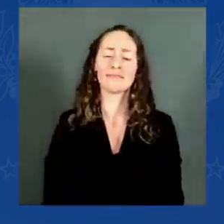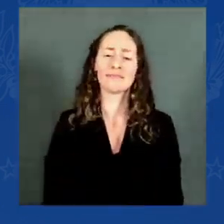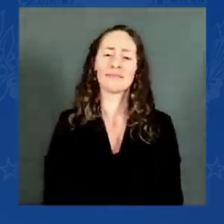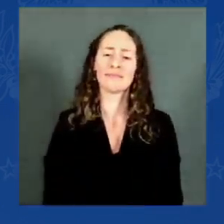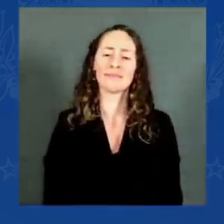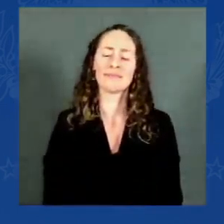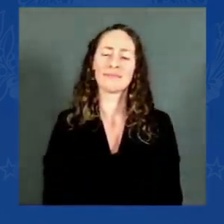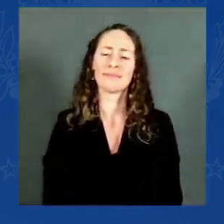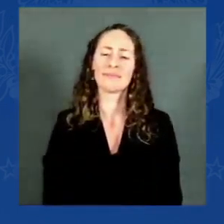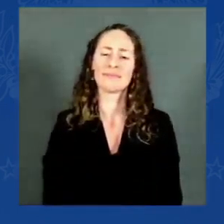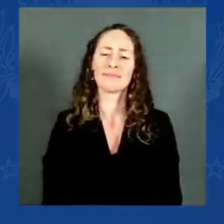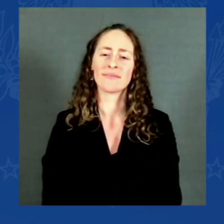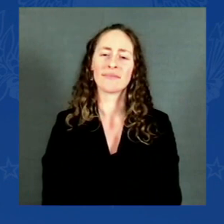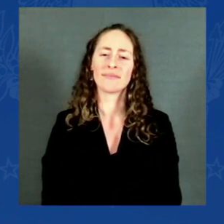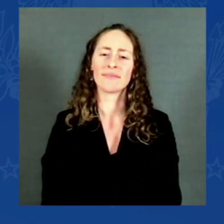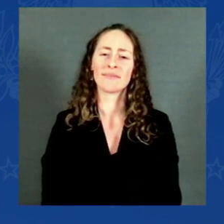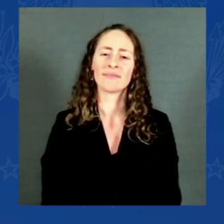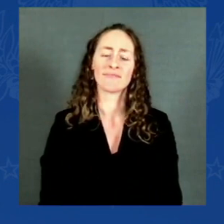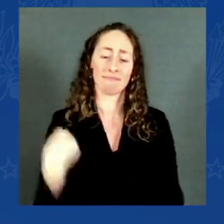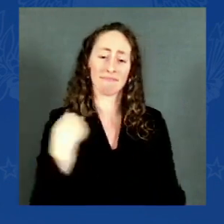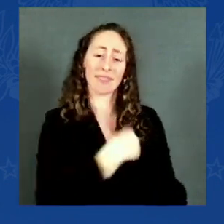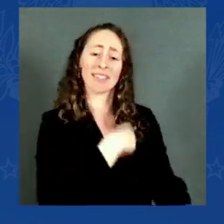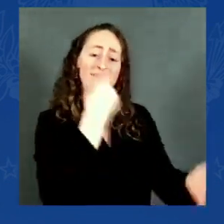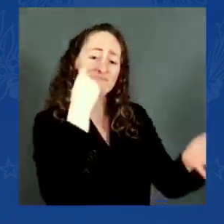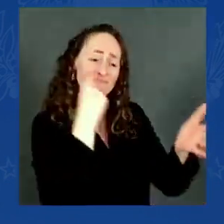to keeping our sacred obligation as a nation